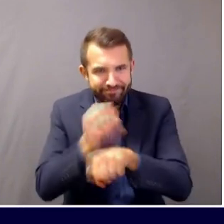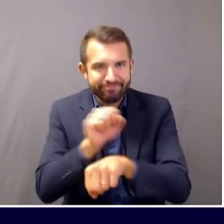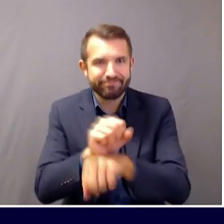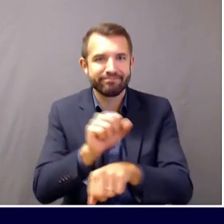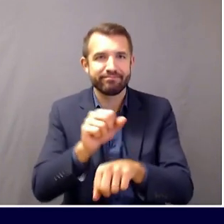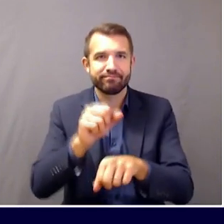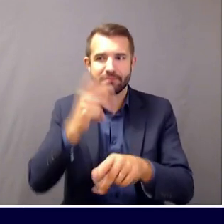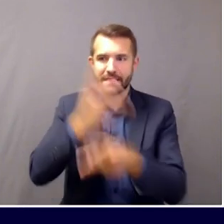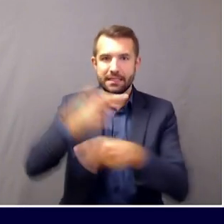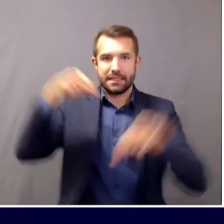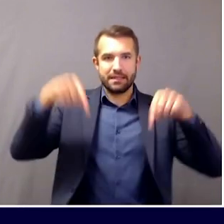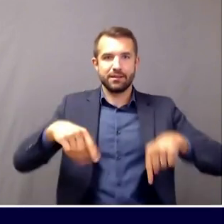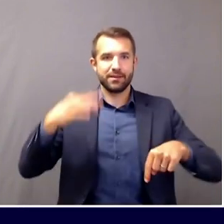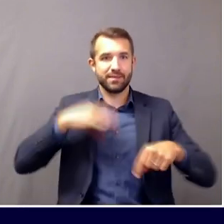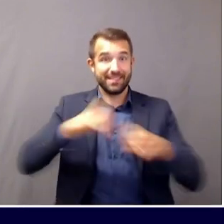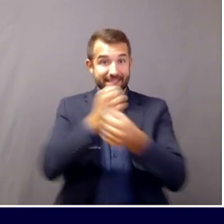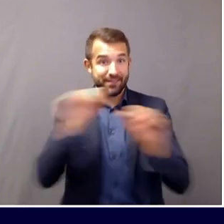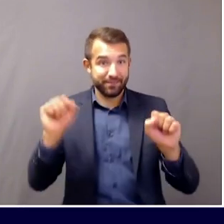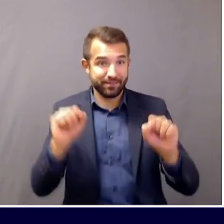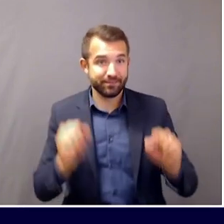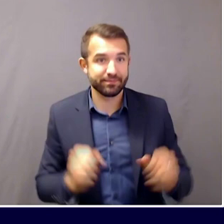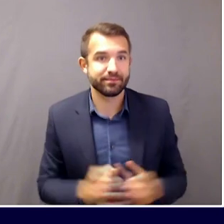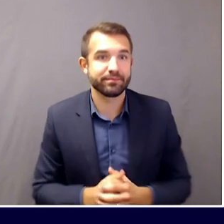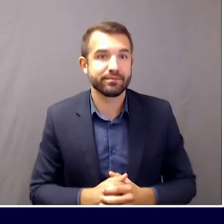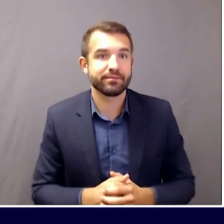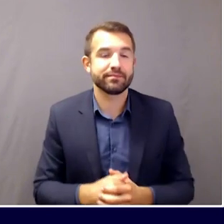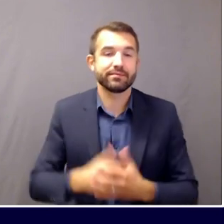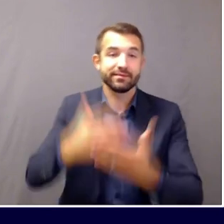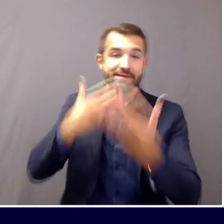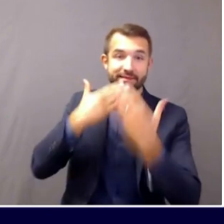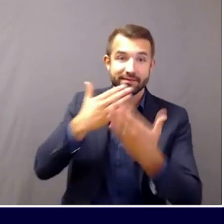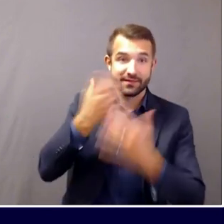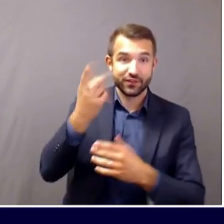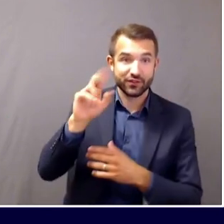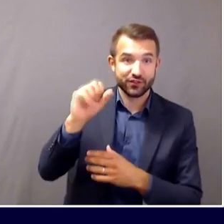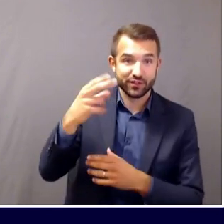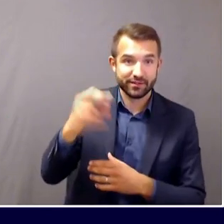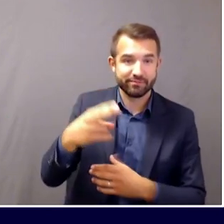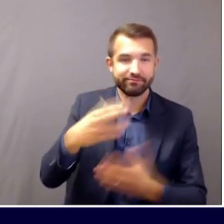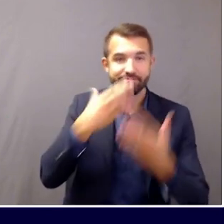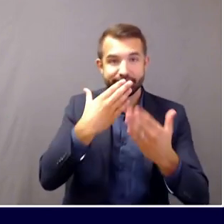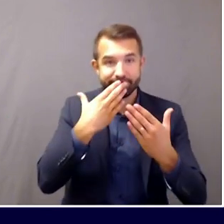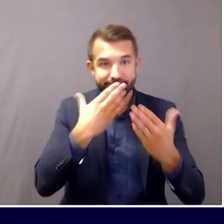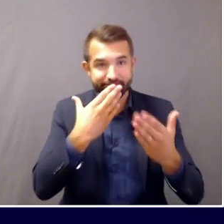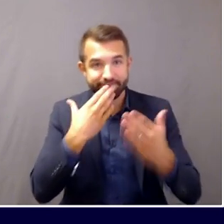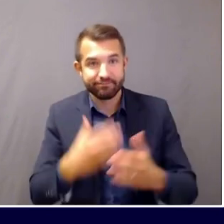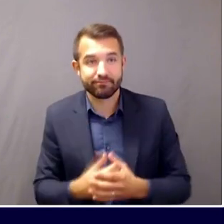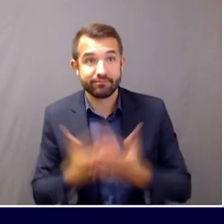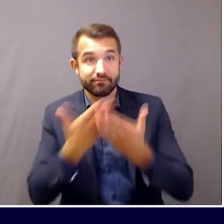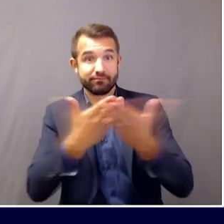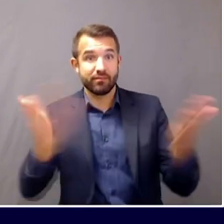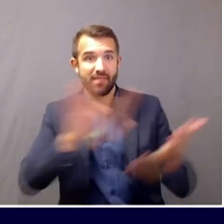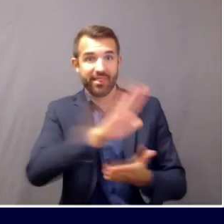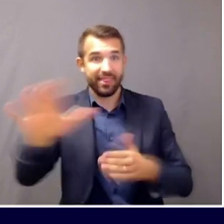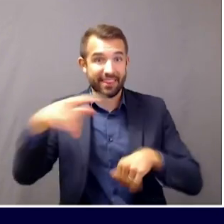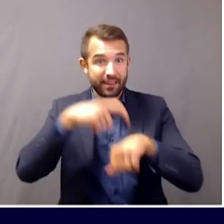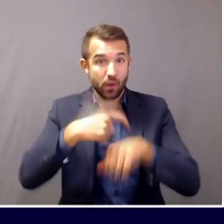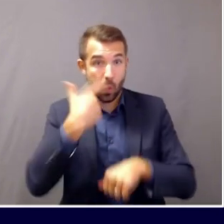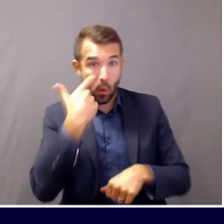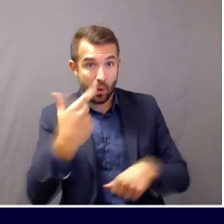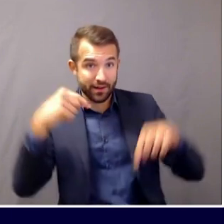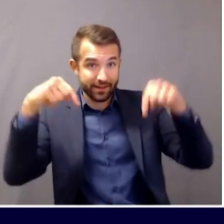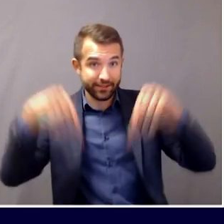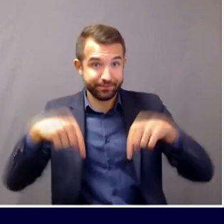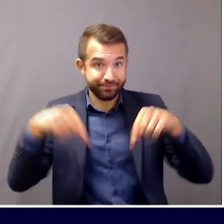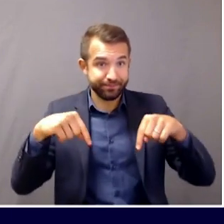Great. Well, thank you on behalf of Commissioner Lambrou and myself. We appreciate everyone taking some time this afternoon and joining us. We look forward to chatting again